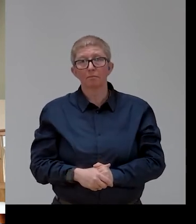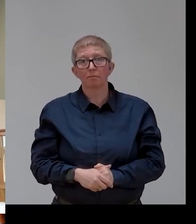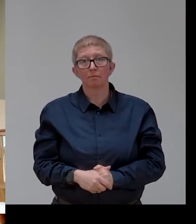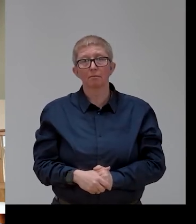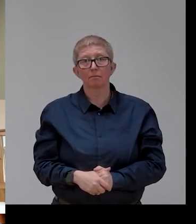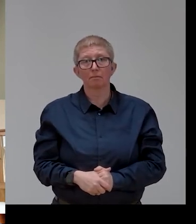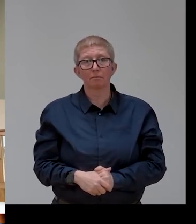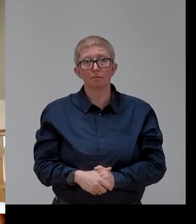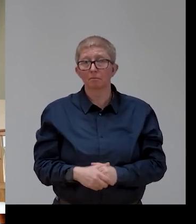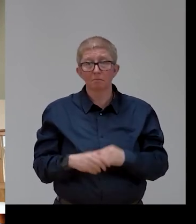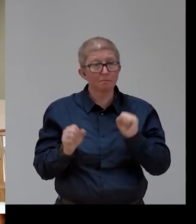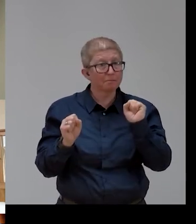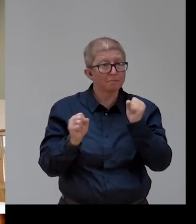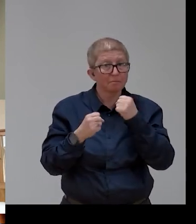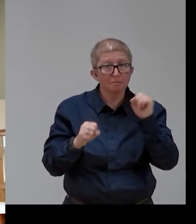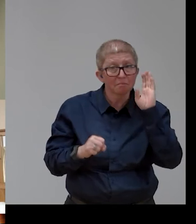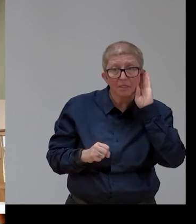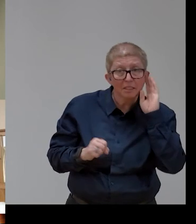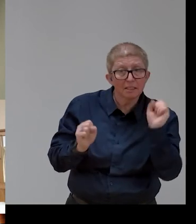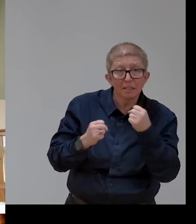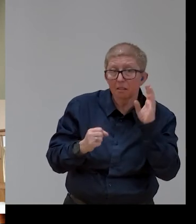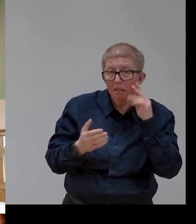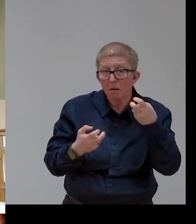No, there seems to be a technical issue.